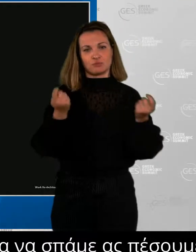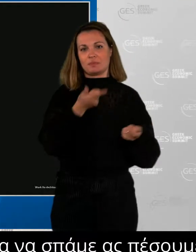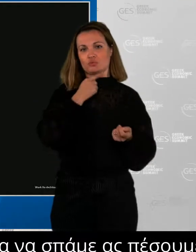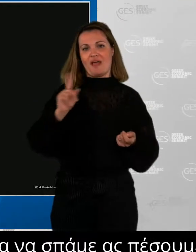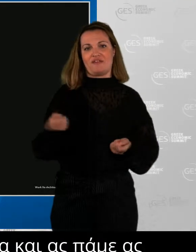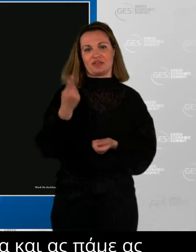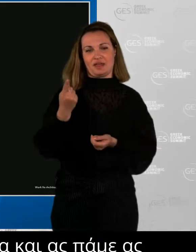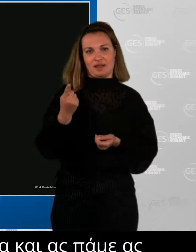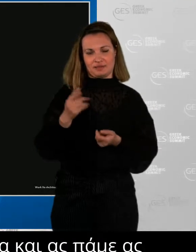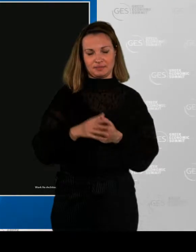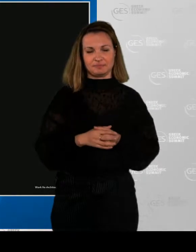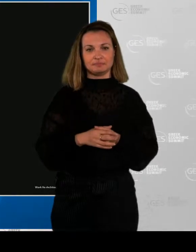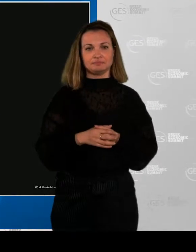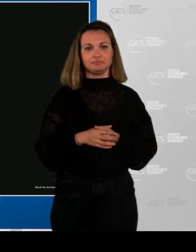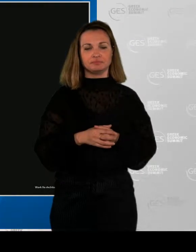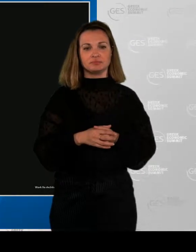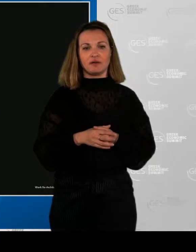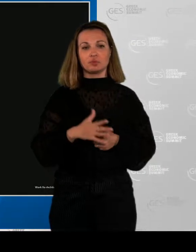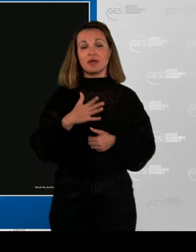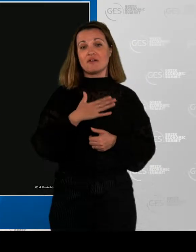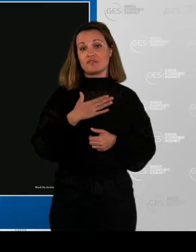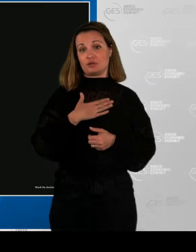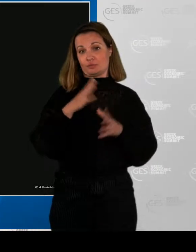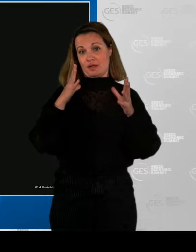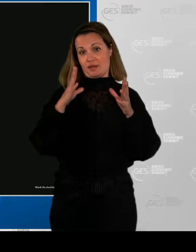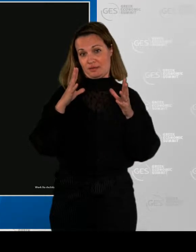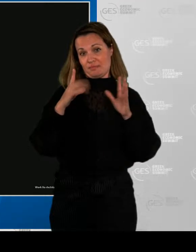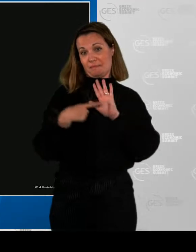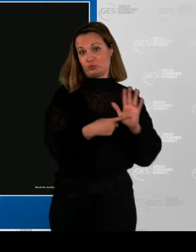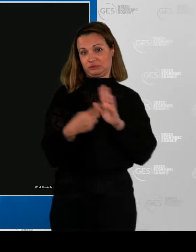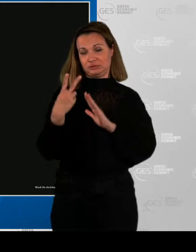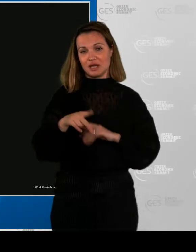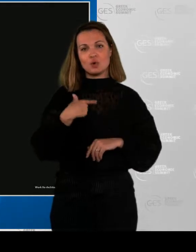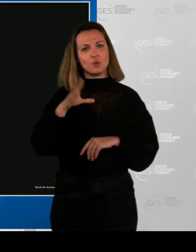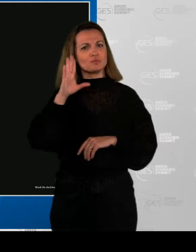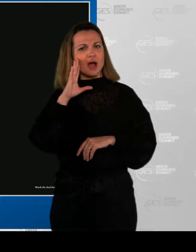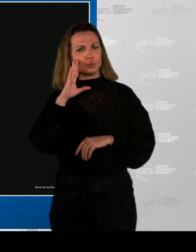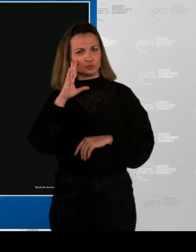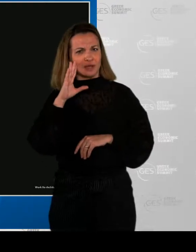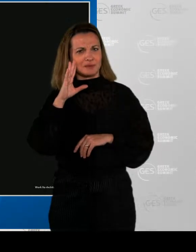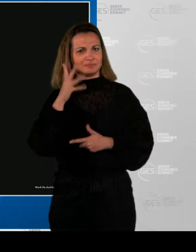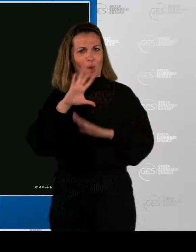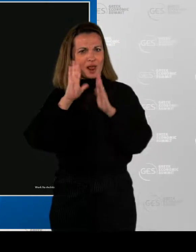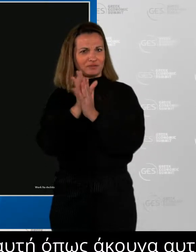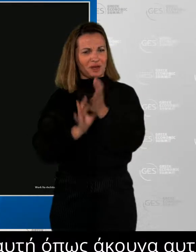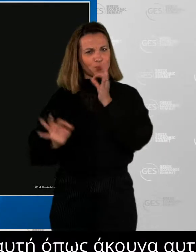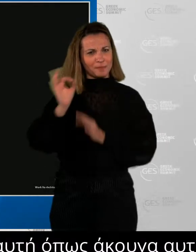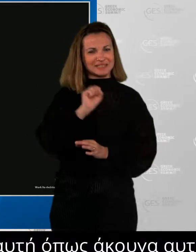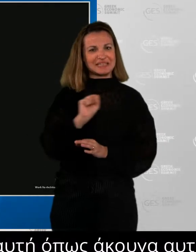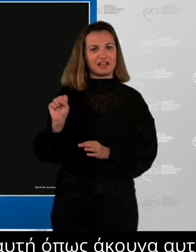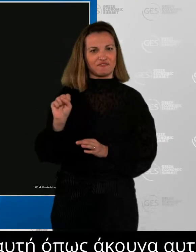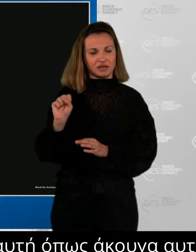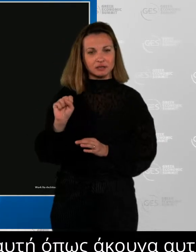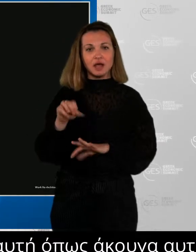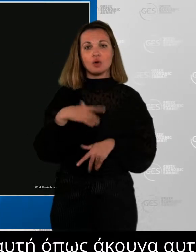say, as I was listening to what Steven was saying, that I believe humanizing work, at least for the Greek